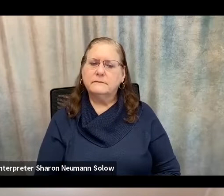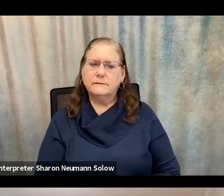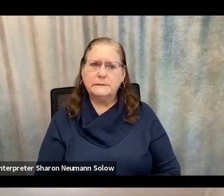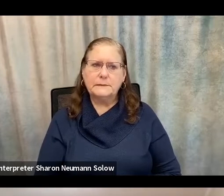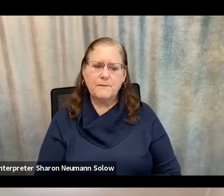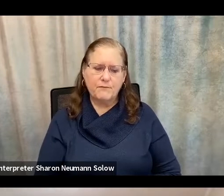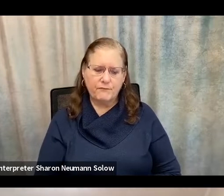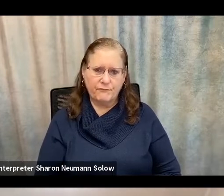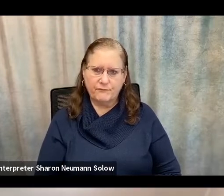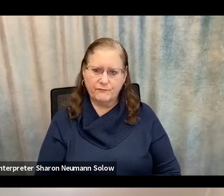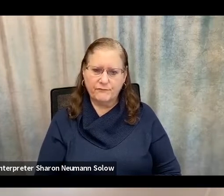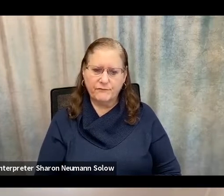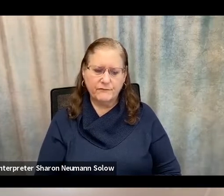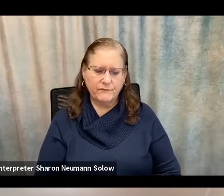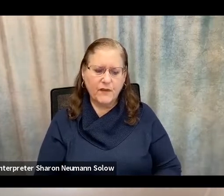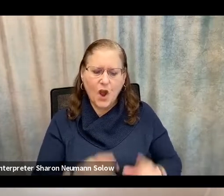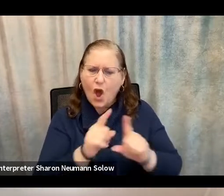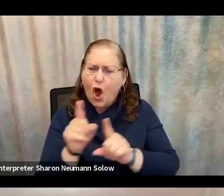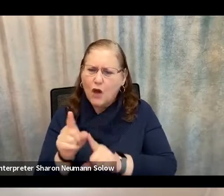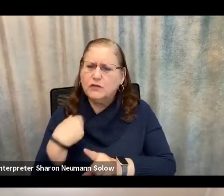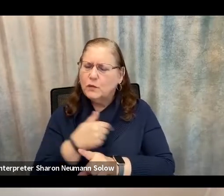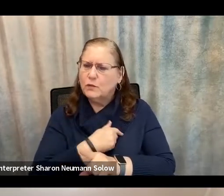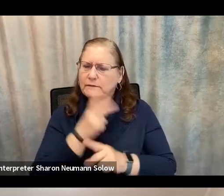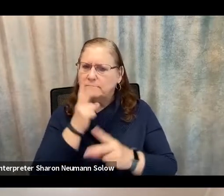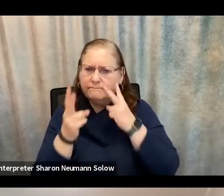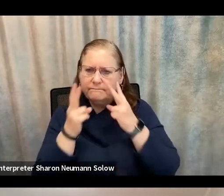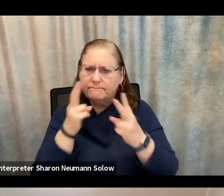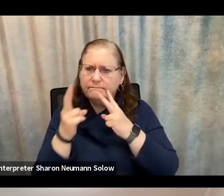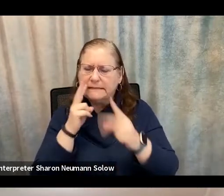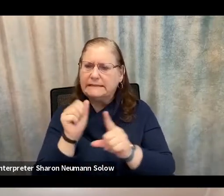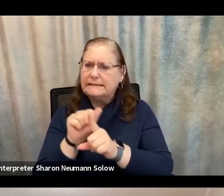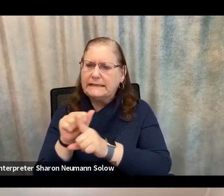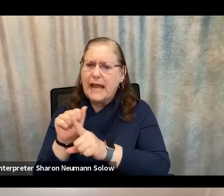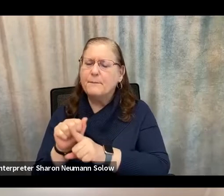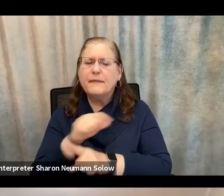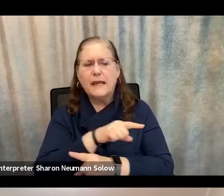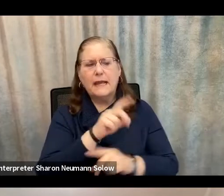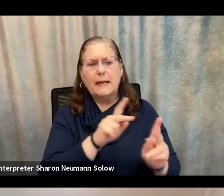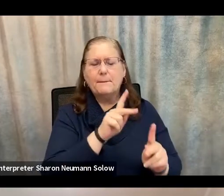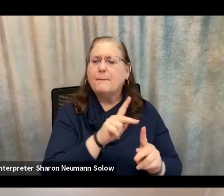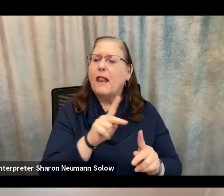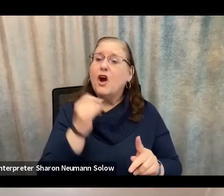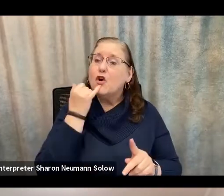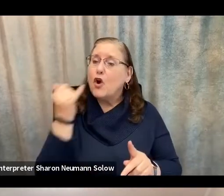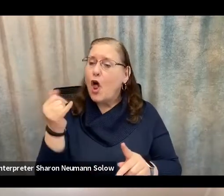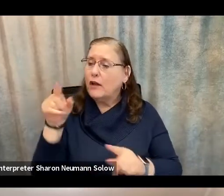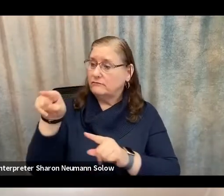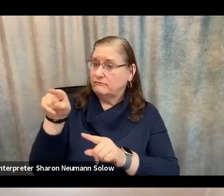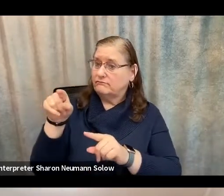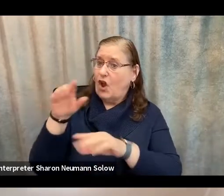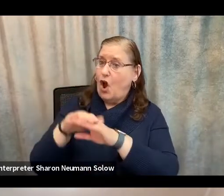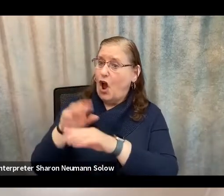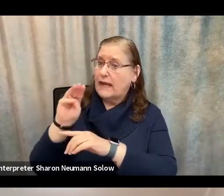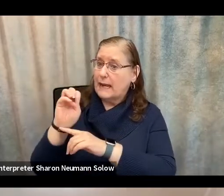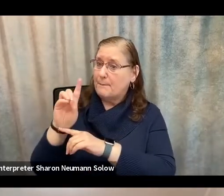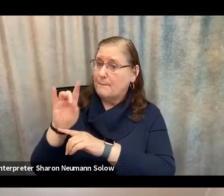There's also, we've also seen some scams related to people calling folks who are on Medicare or Medicaid, and saying that, hey, we can